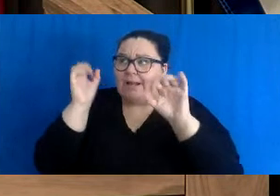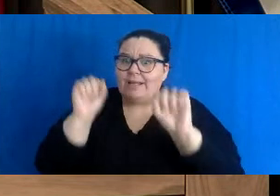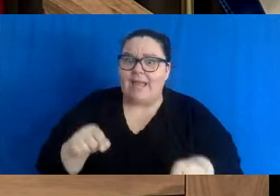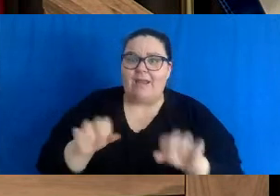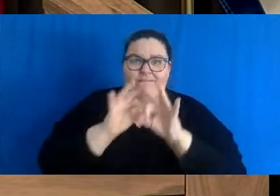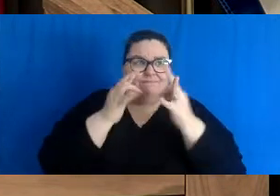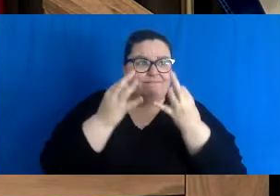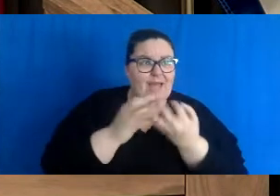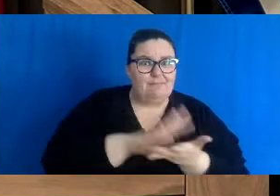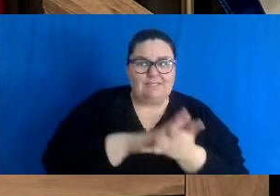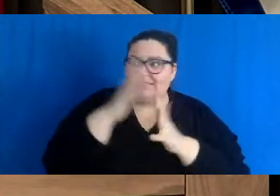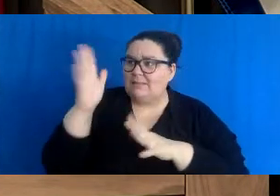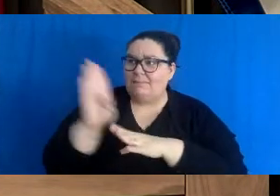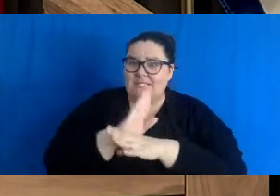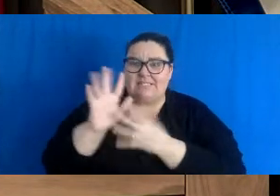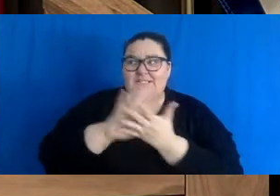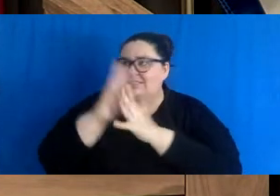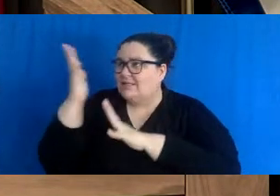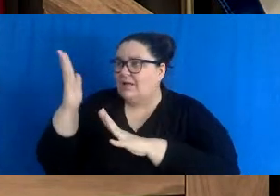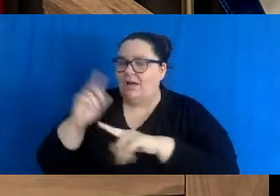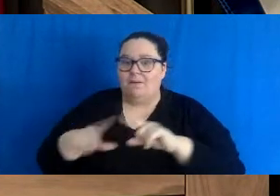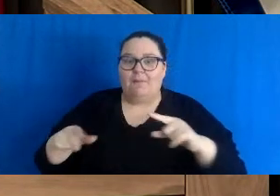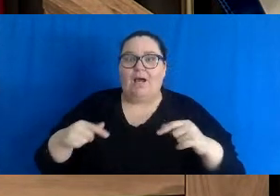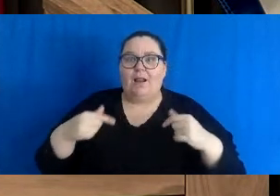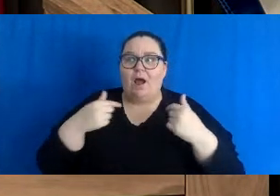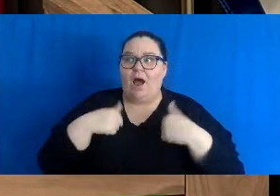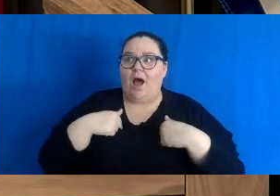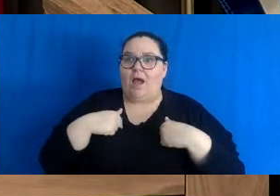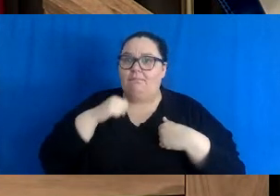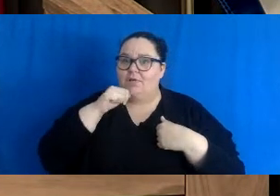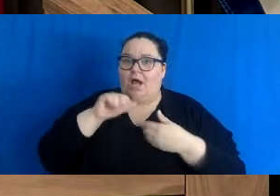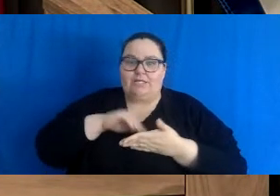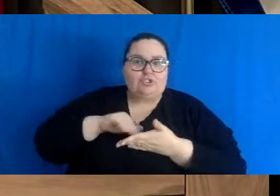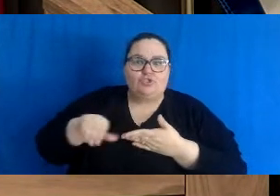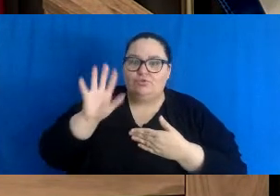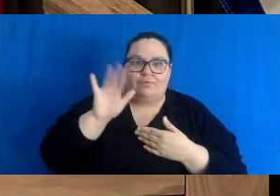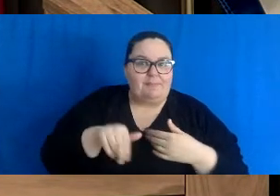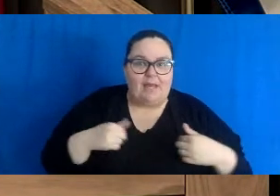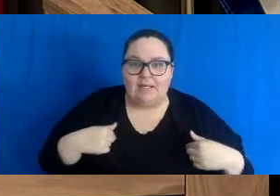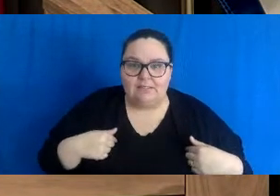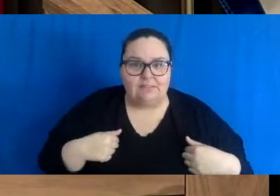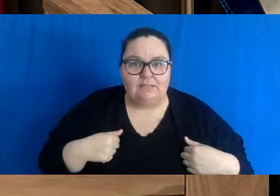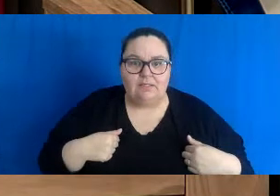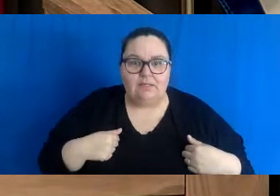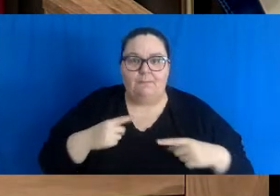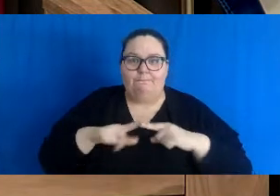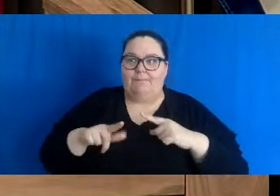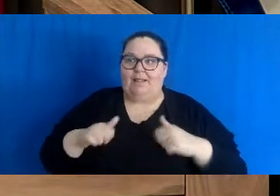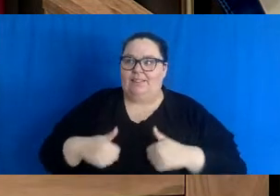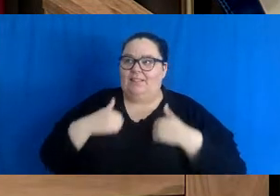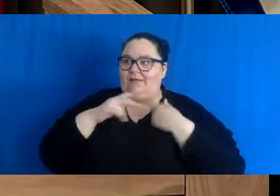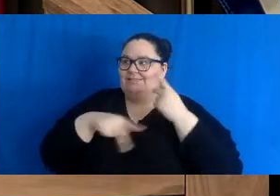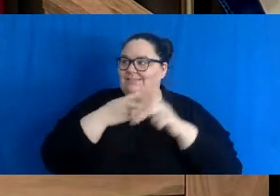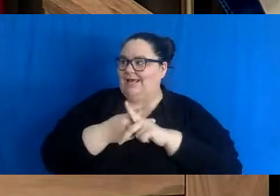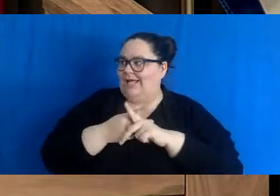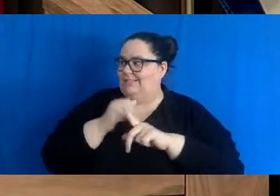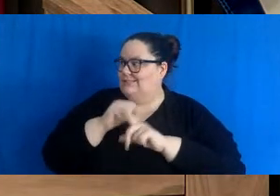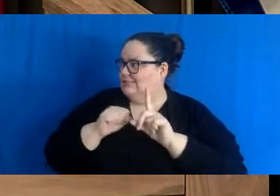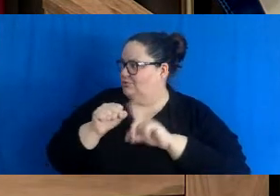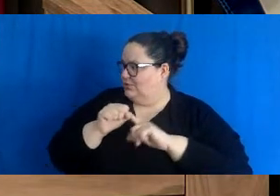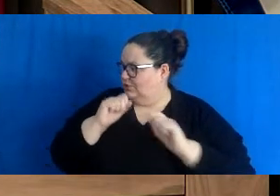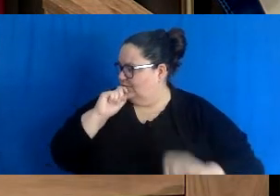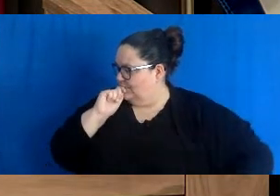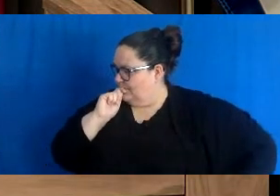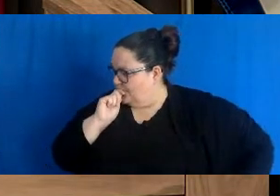families and businesses, but I'm not unique to that. But looking at it from purely a lifestyle situation. But the risk